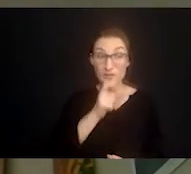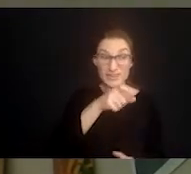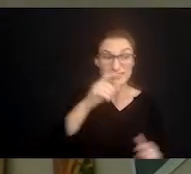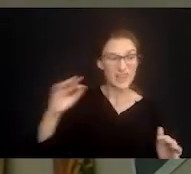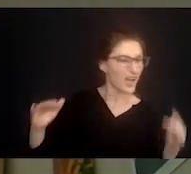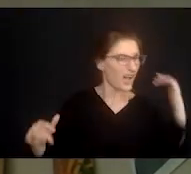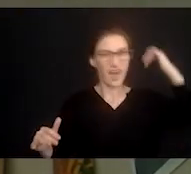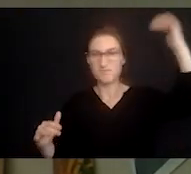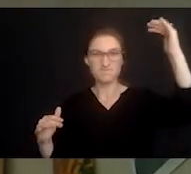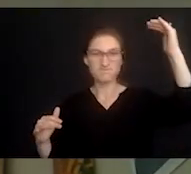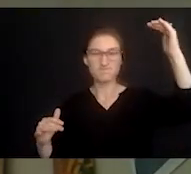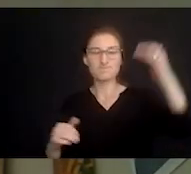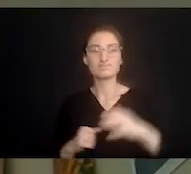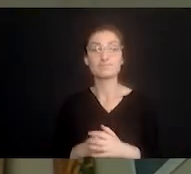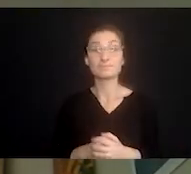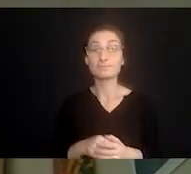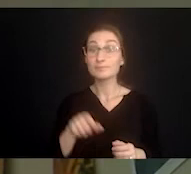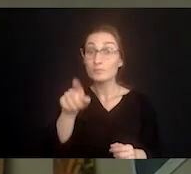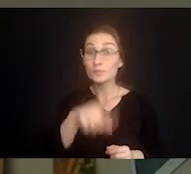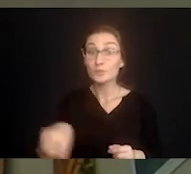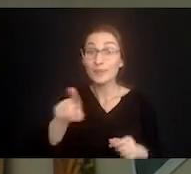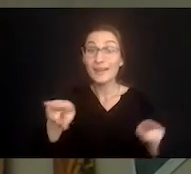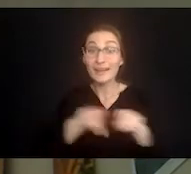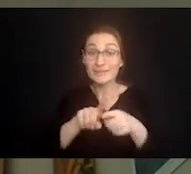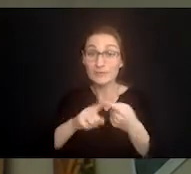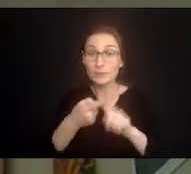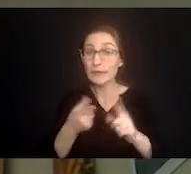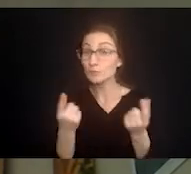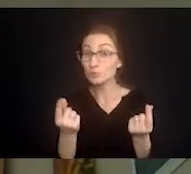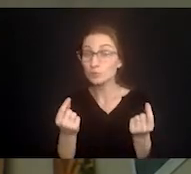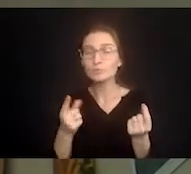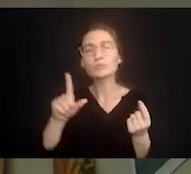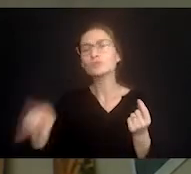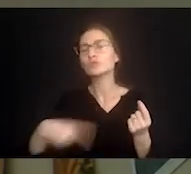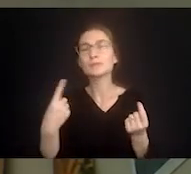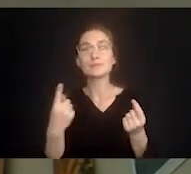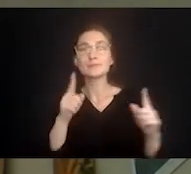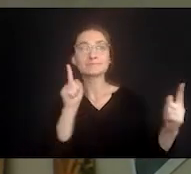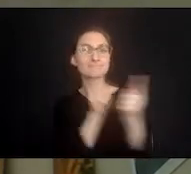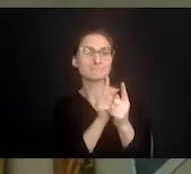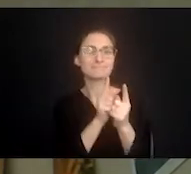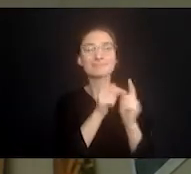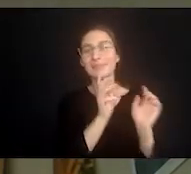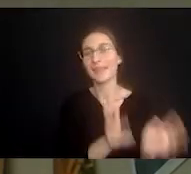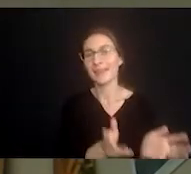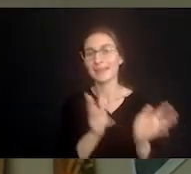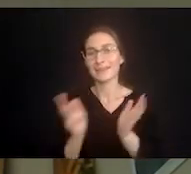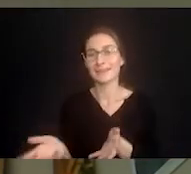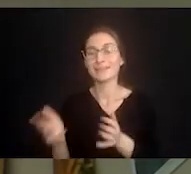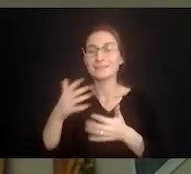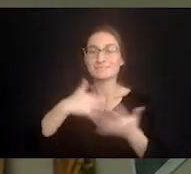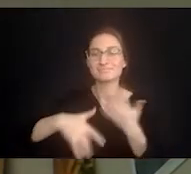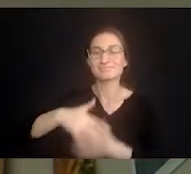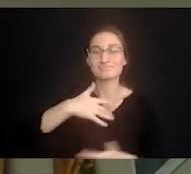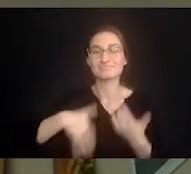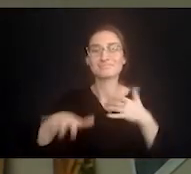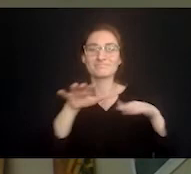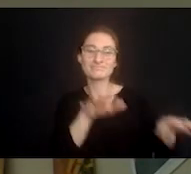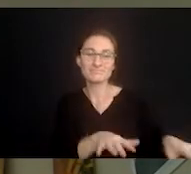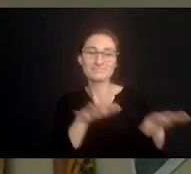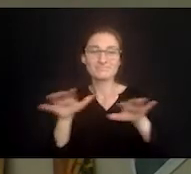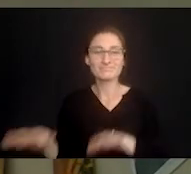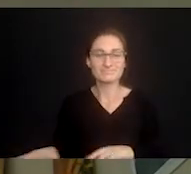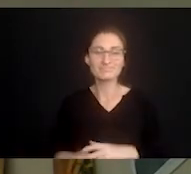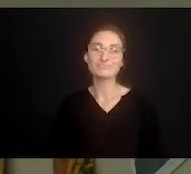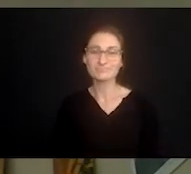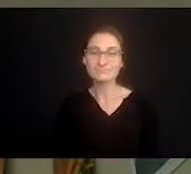you can do friends for us be present just hang out with us even if it looks like you don't have